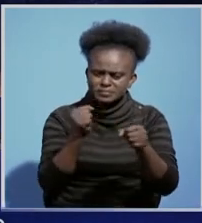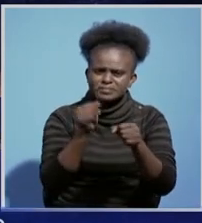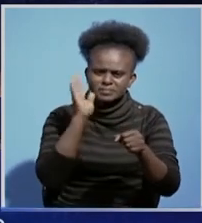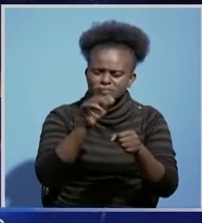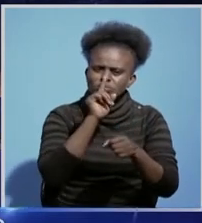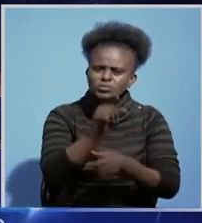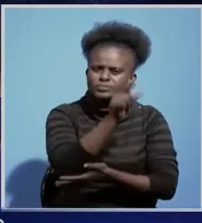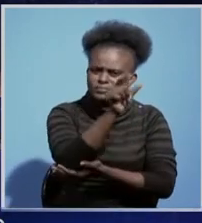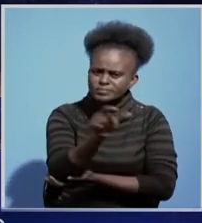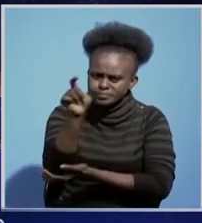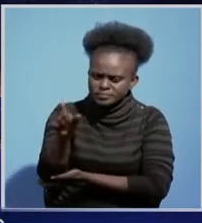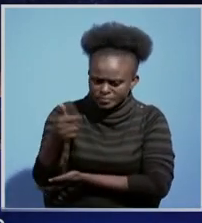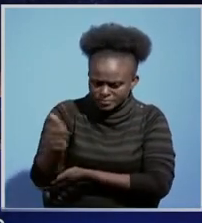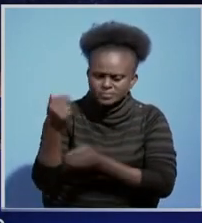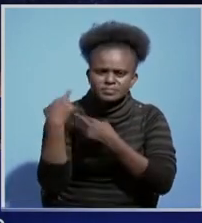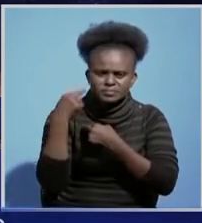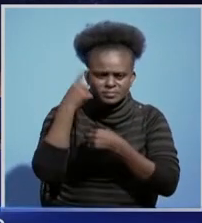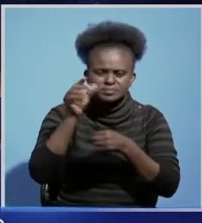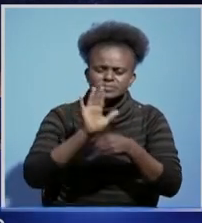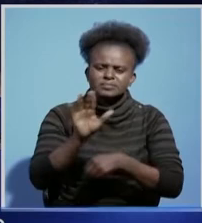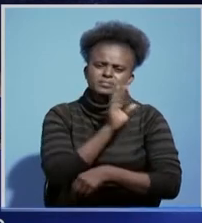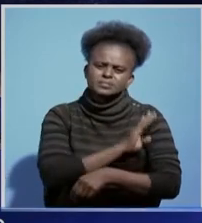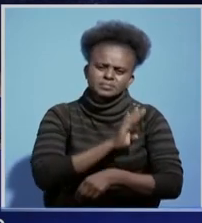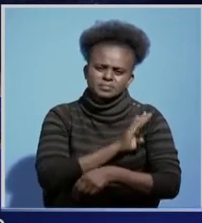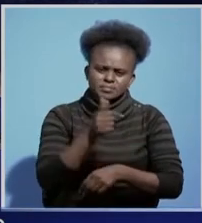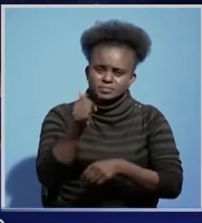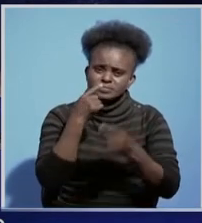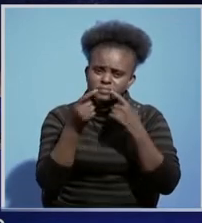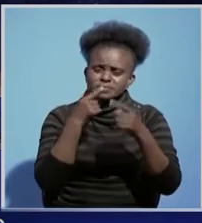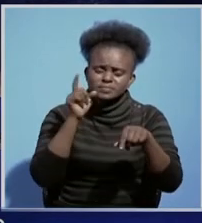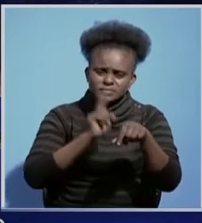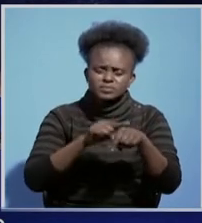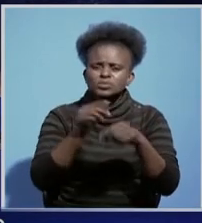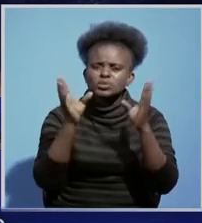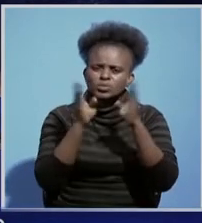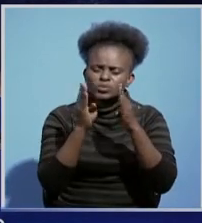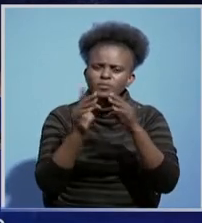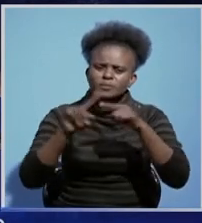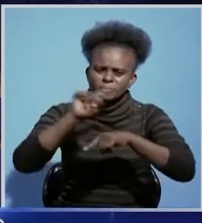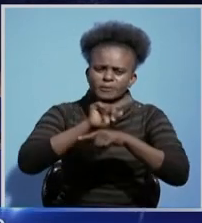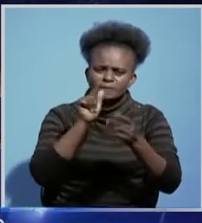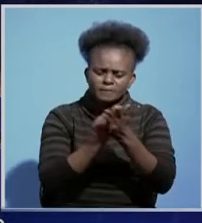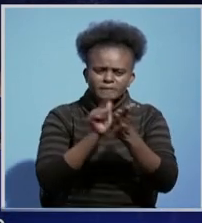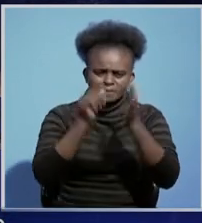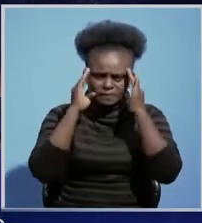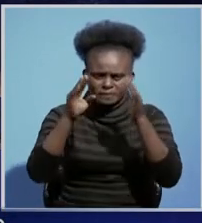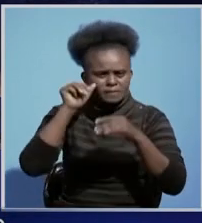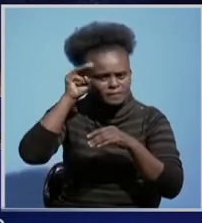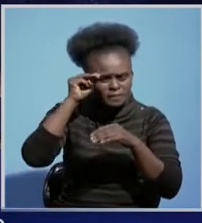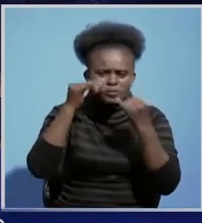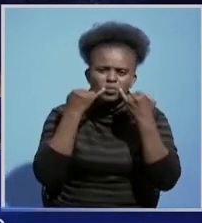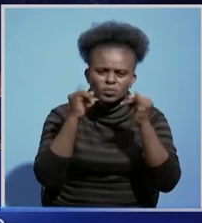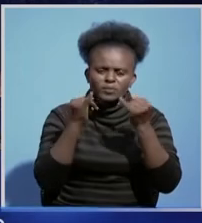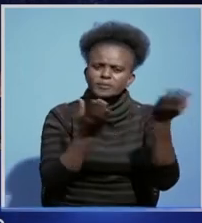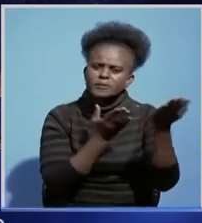individually be held responsible for their actions. He said this during a press briefing in Osaka today attended by Ministry of Information and